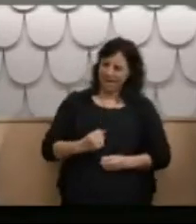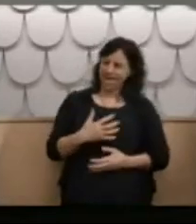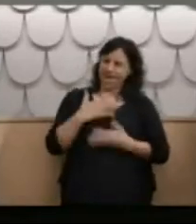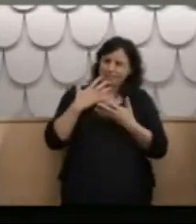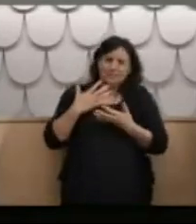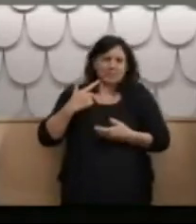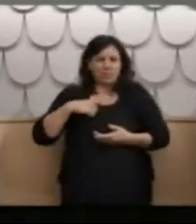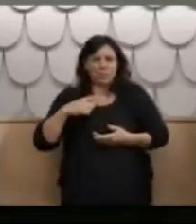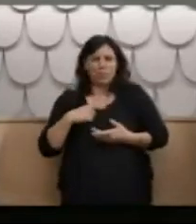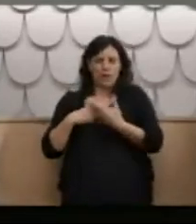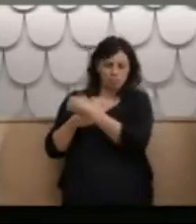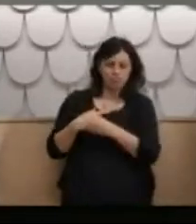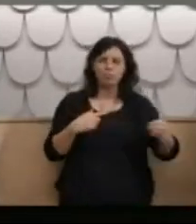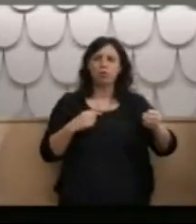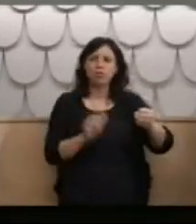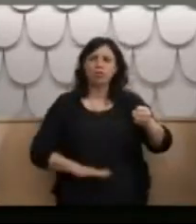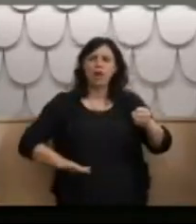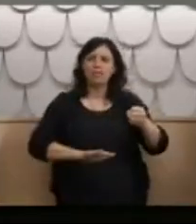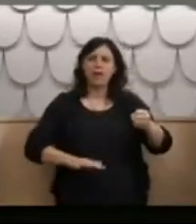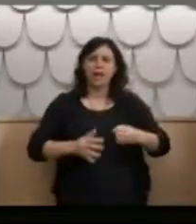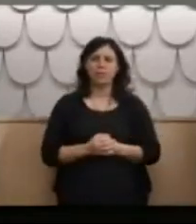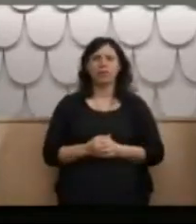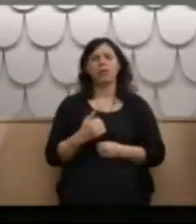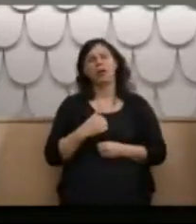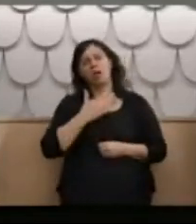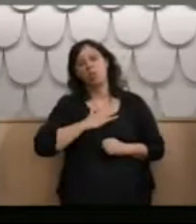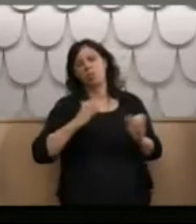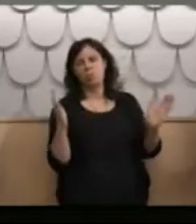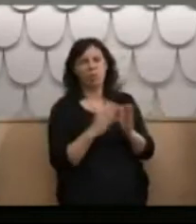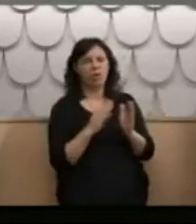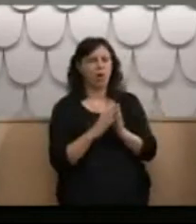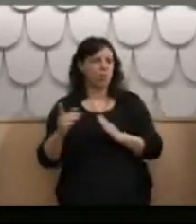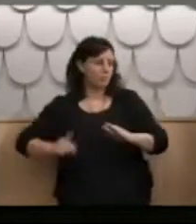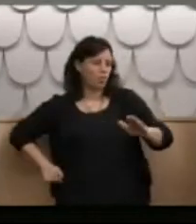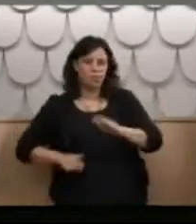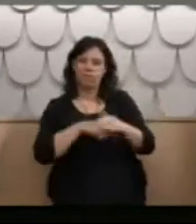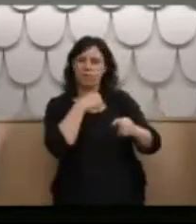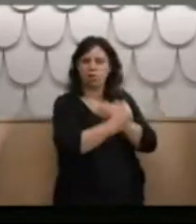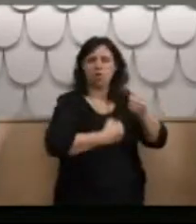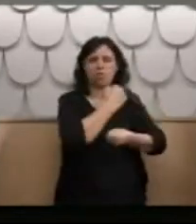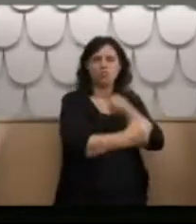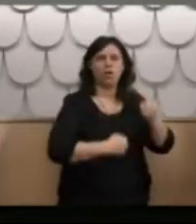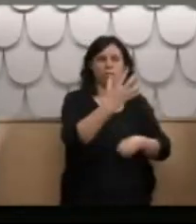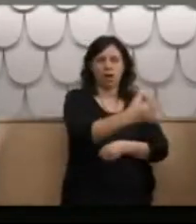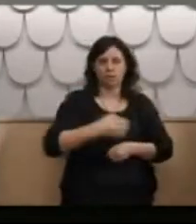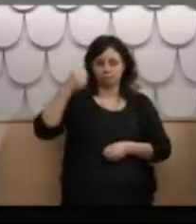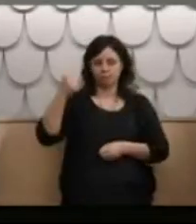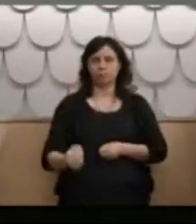taken away from my family. I was home sick. I ran away from there and was returned to put in a secure room.